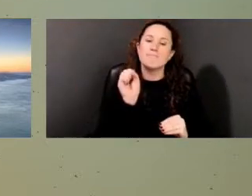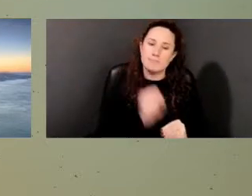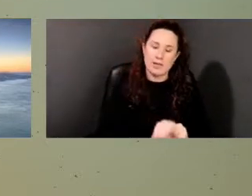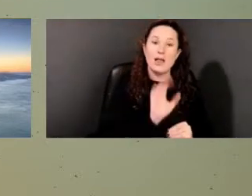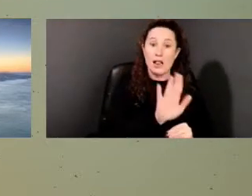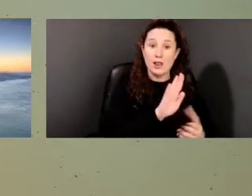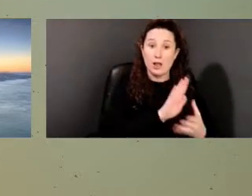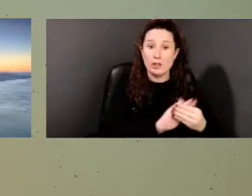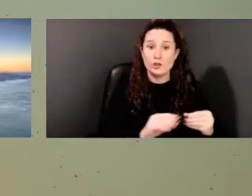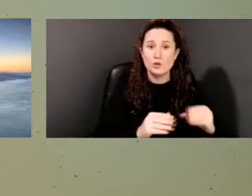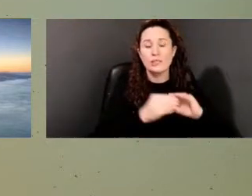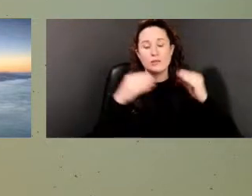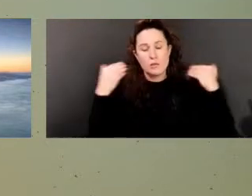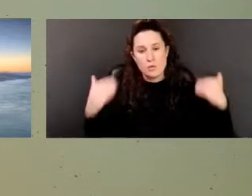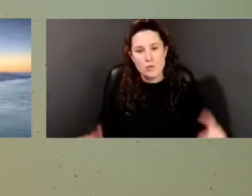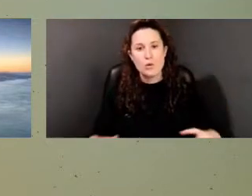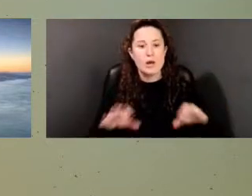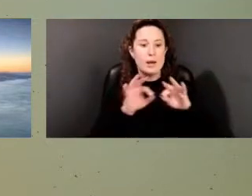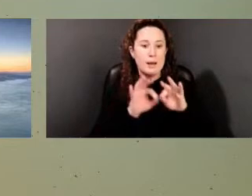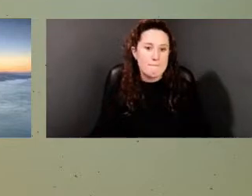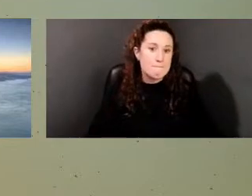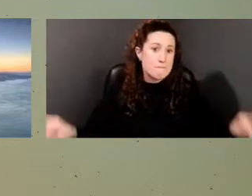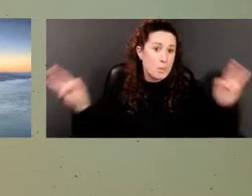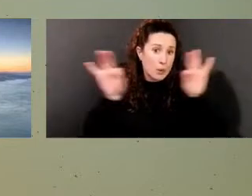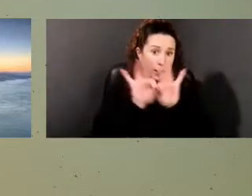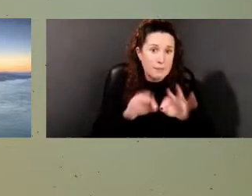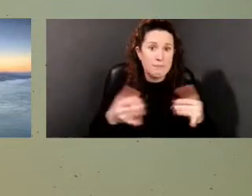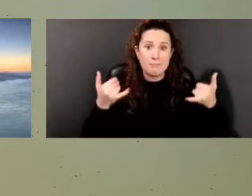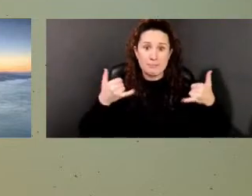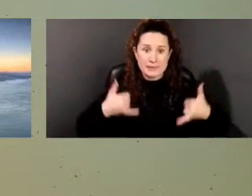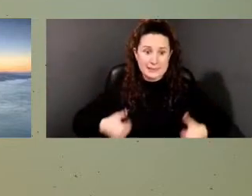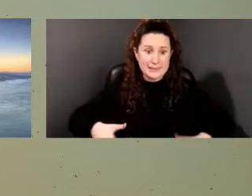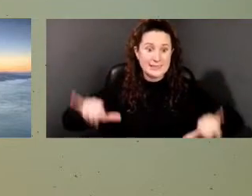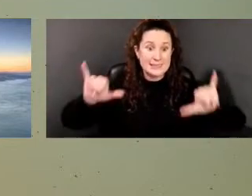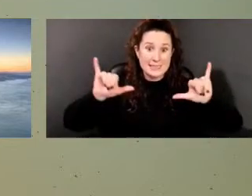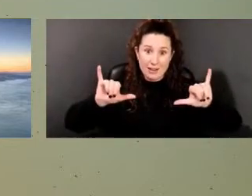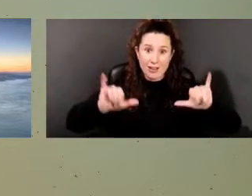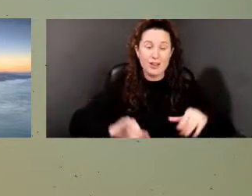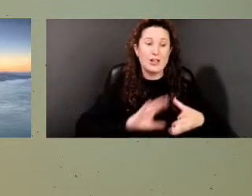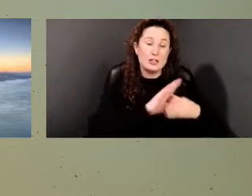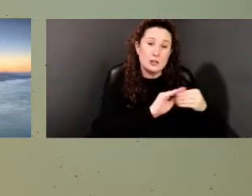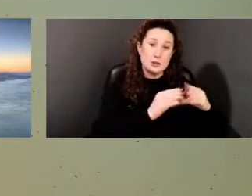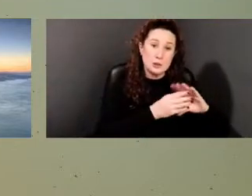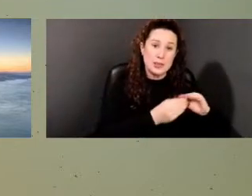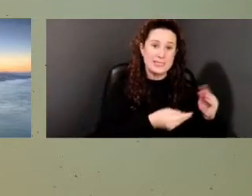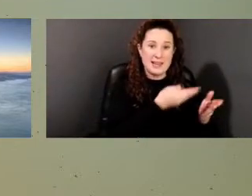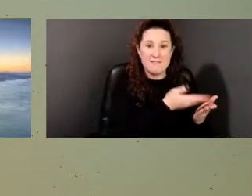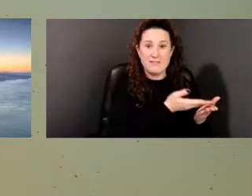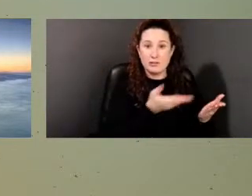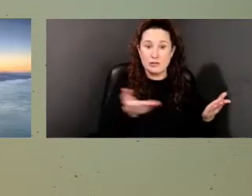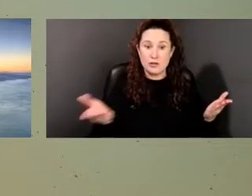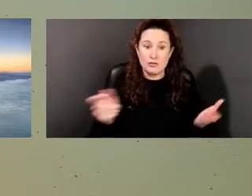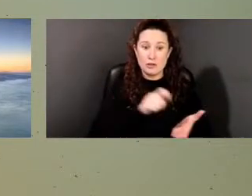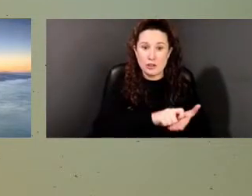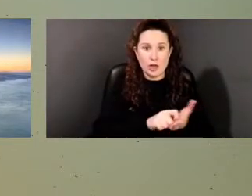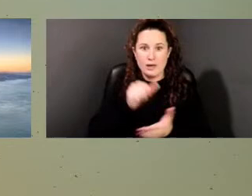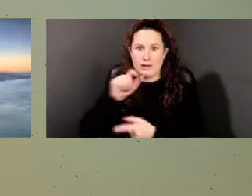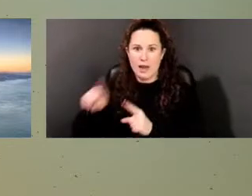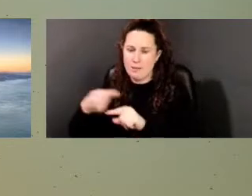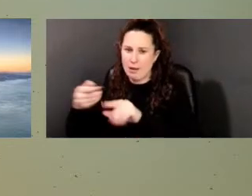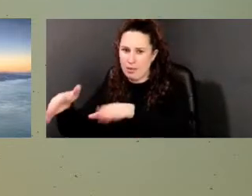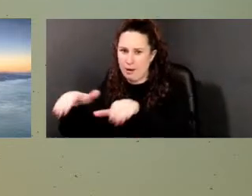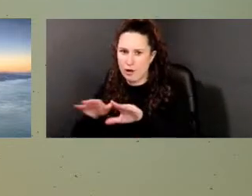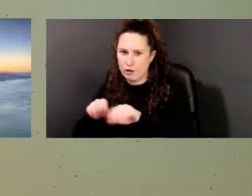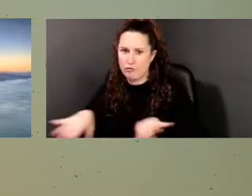right? But so much of it is filtered through, you know, the journals and, again, white folks, not the burial ground. The burial